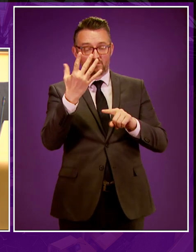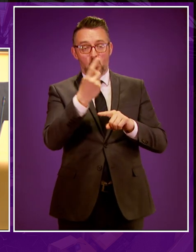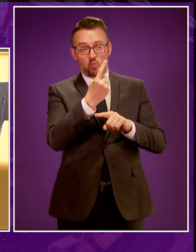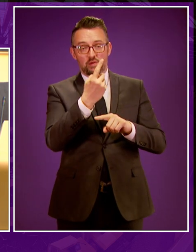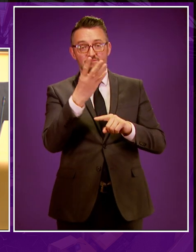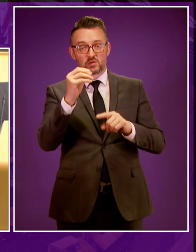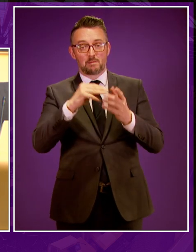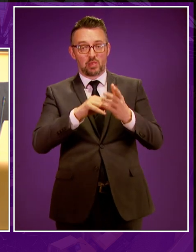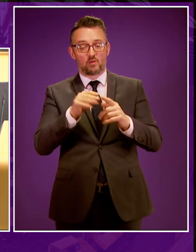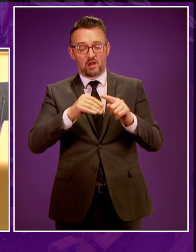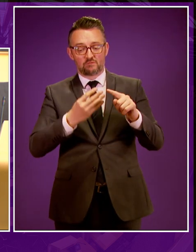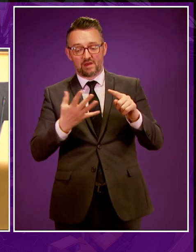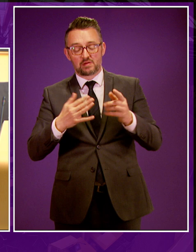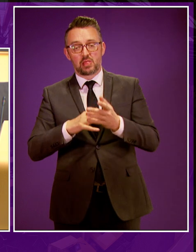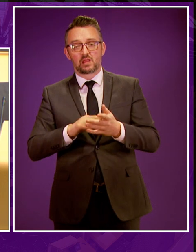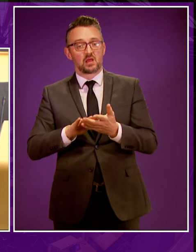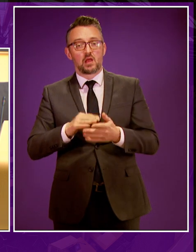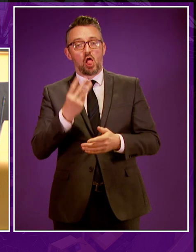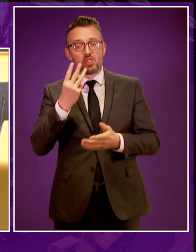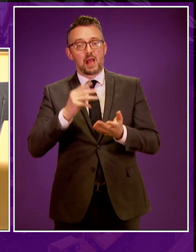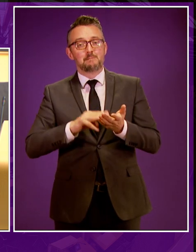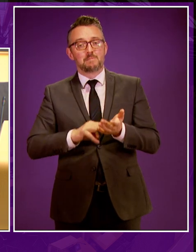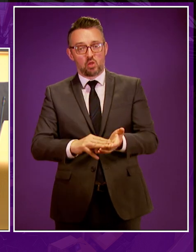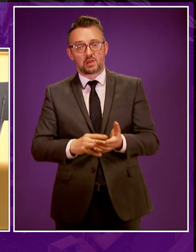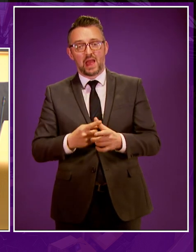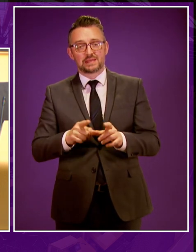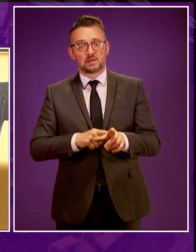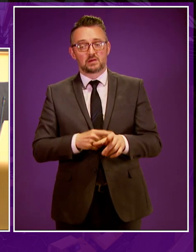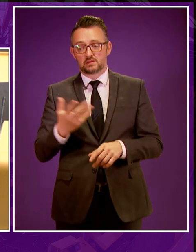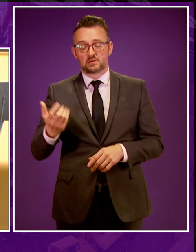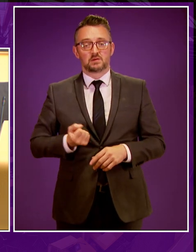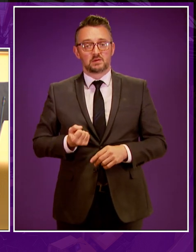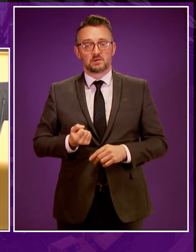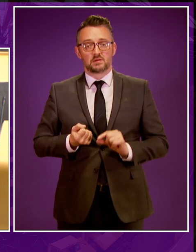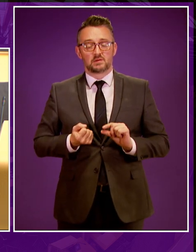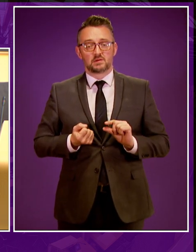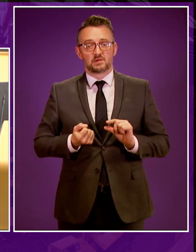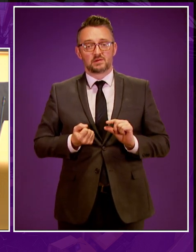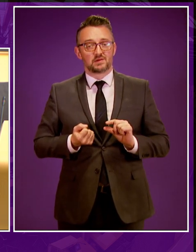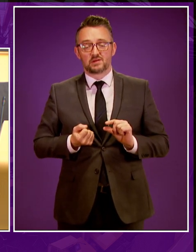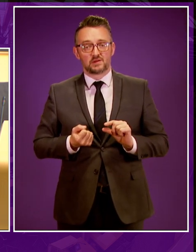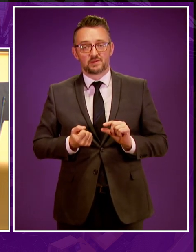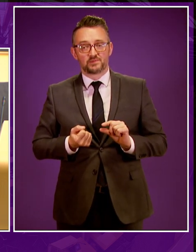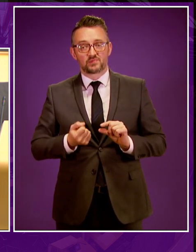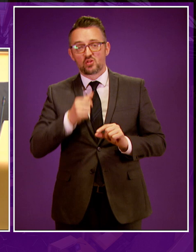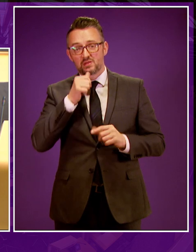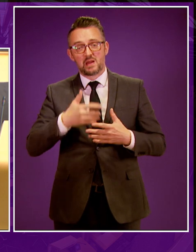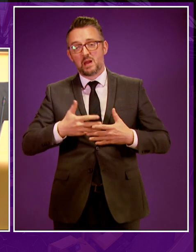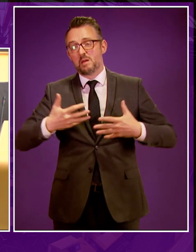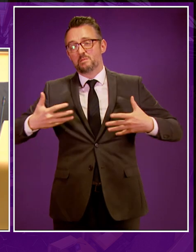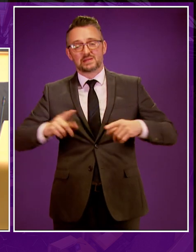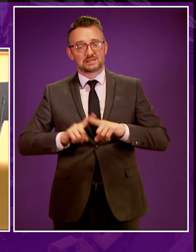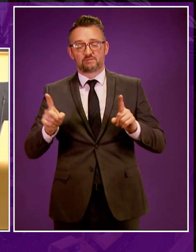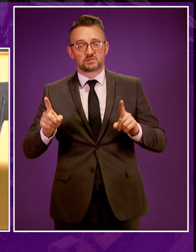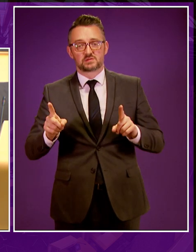million over 45 years is about £3 million a year. This is not going to make a significant